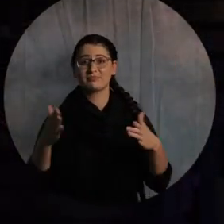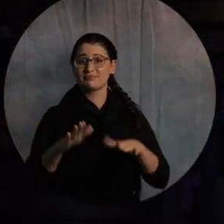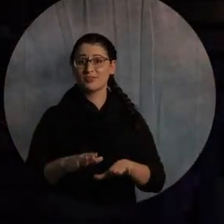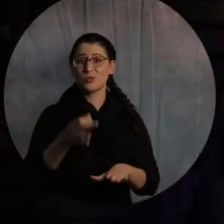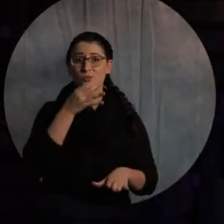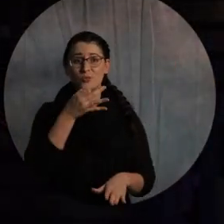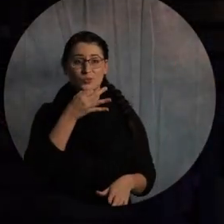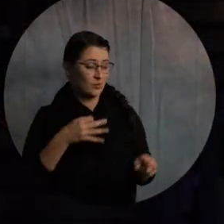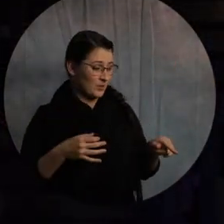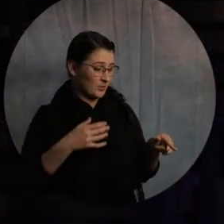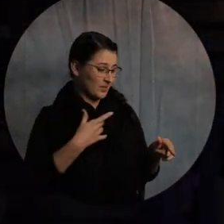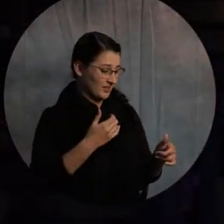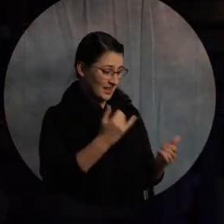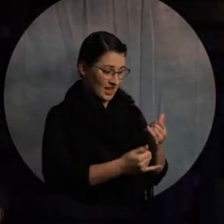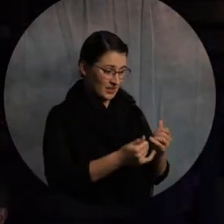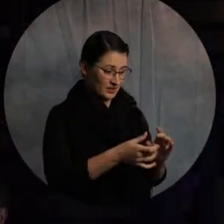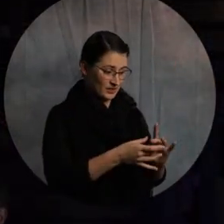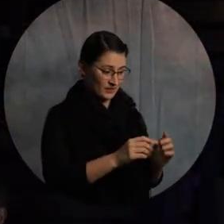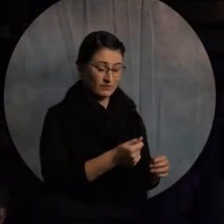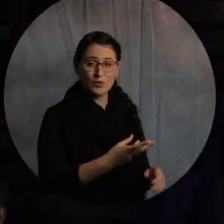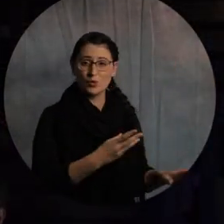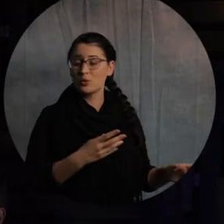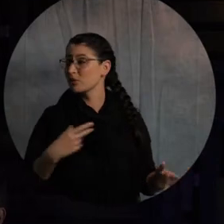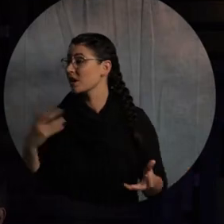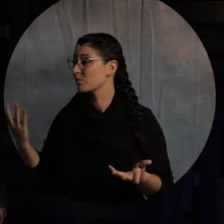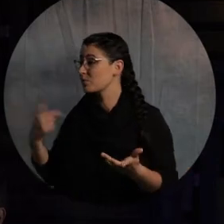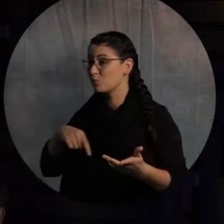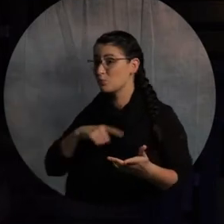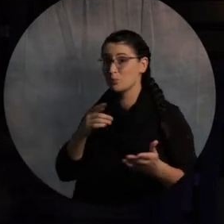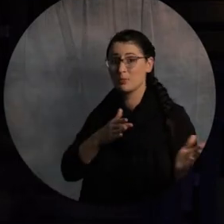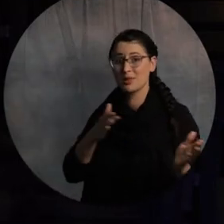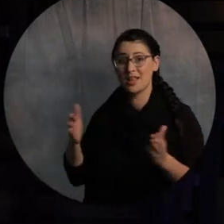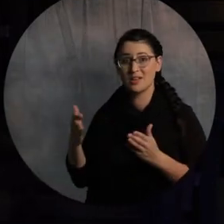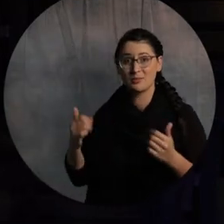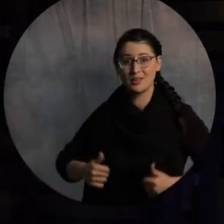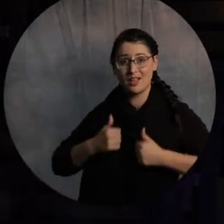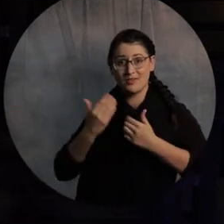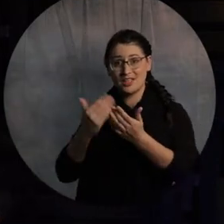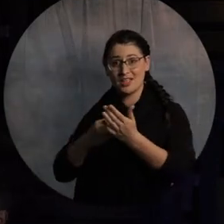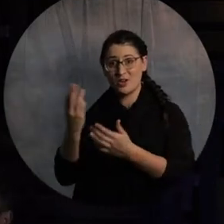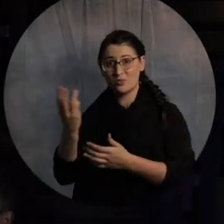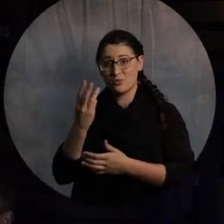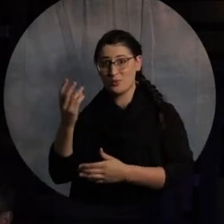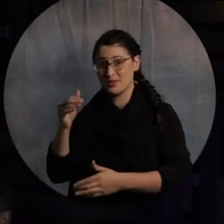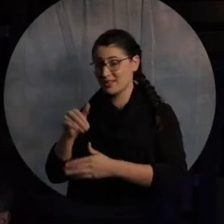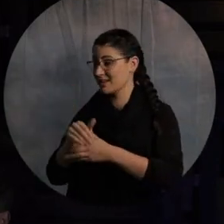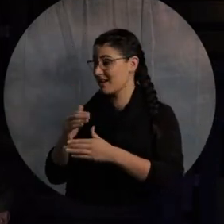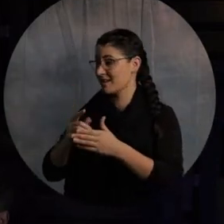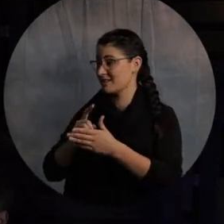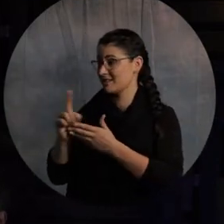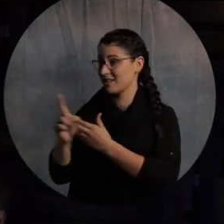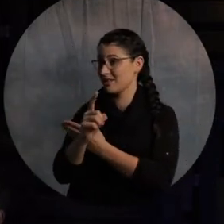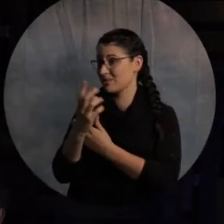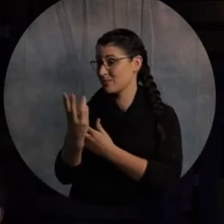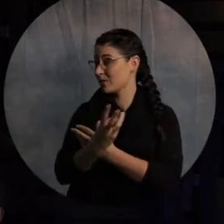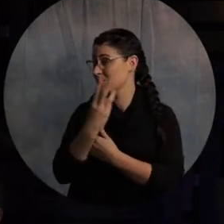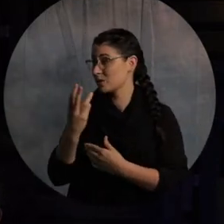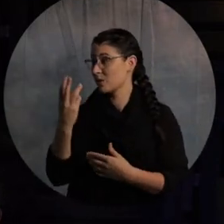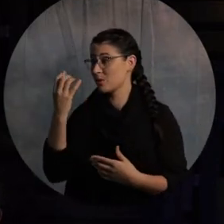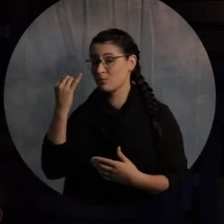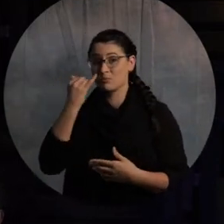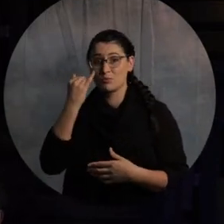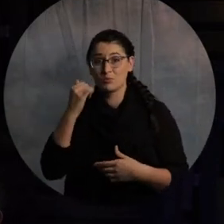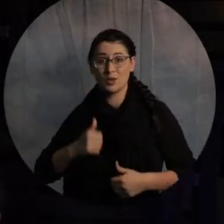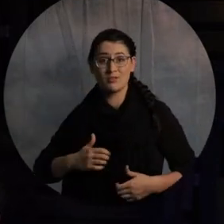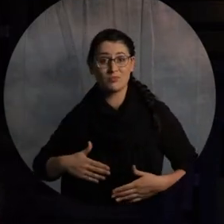just wanted to say, hey, we're planning on being back here live again Wednesday night. Yep. Next Wednesday. So if you enjoy this